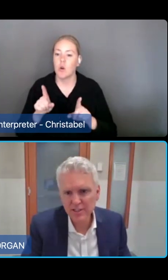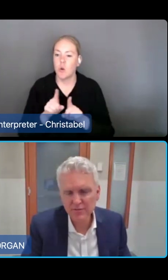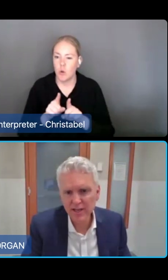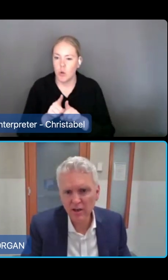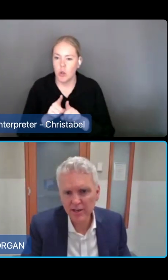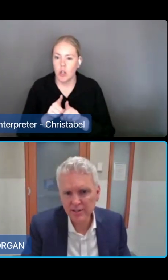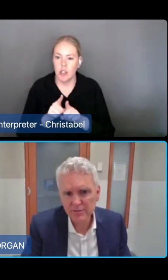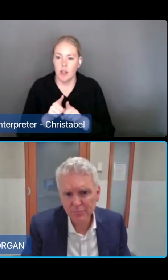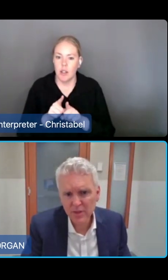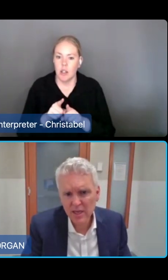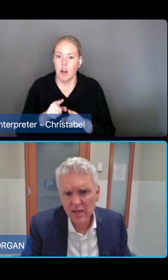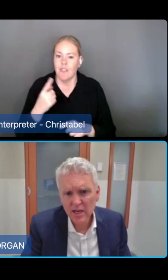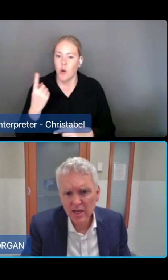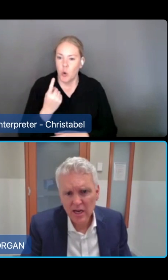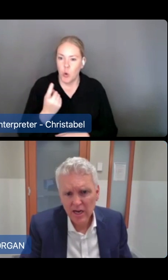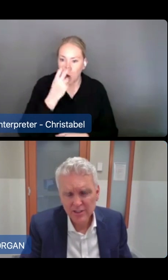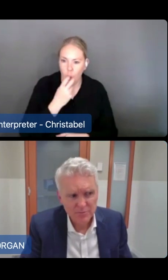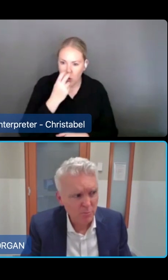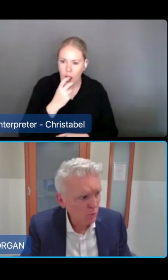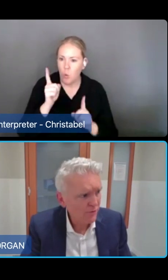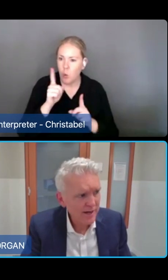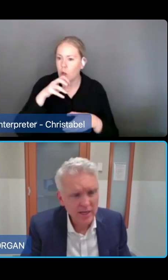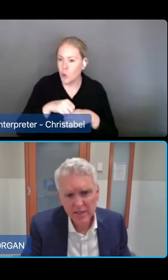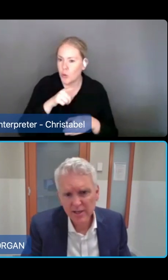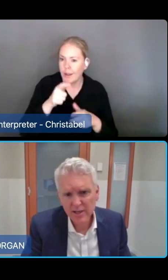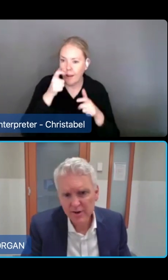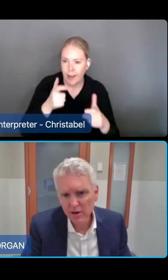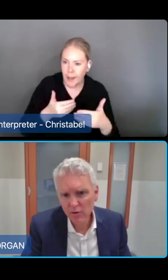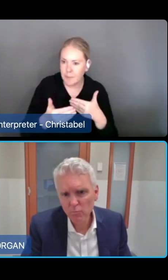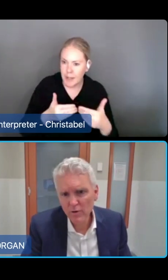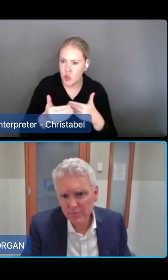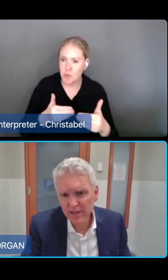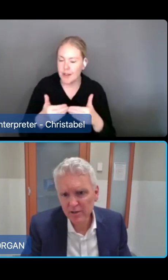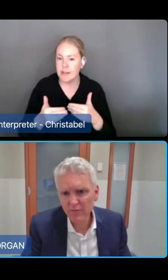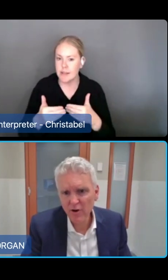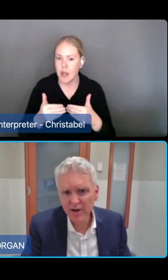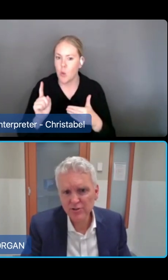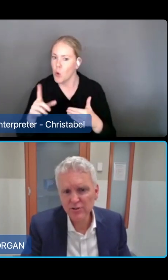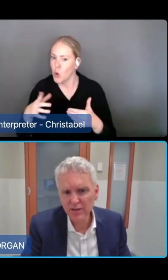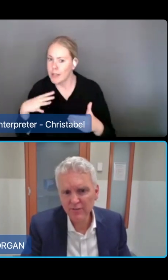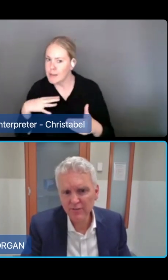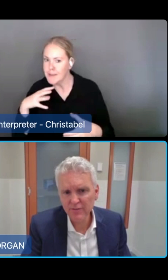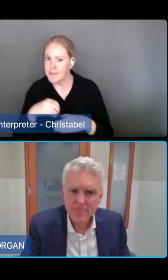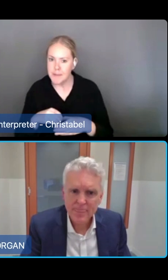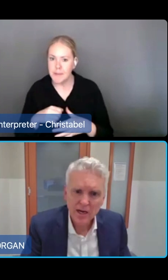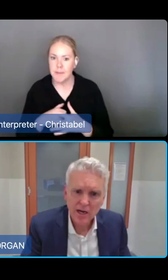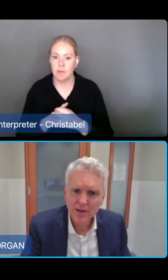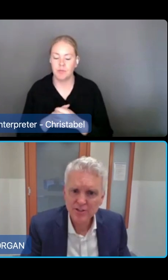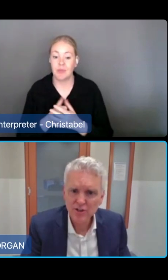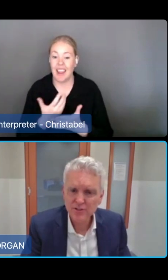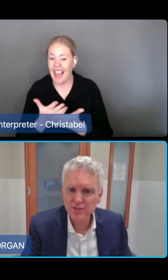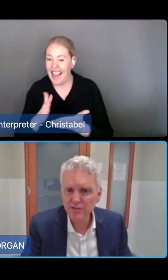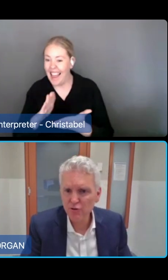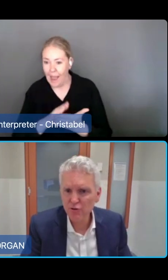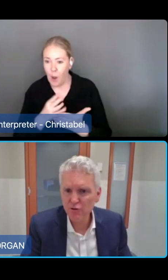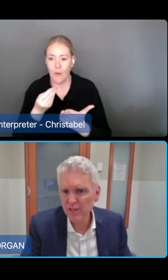characteristics of their clients. In terms of pooled funding is another area. We've been speaking to providers who deliver home